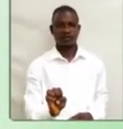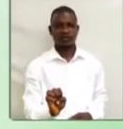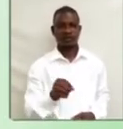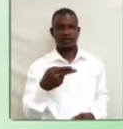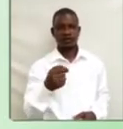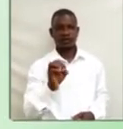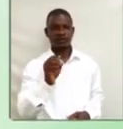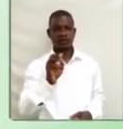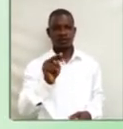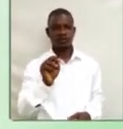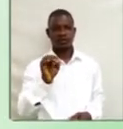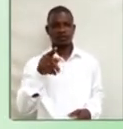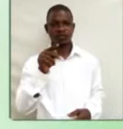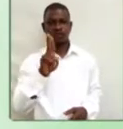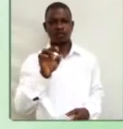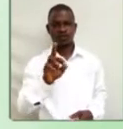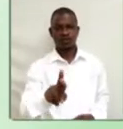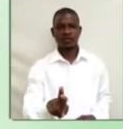-O-N-O-U-R.